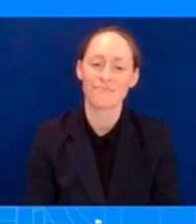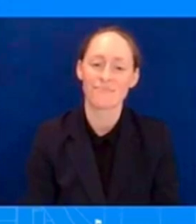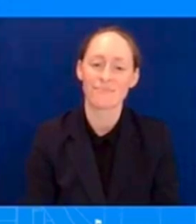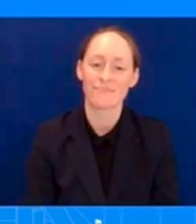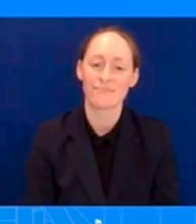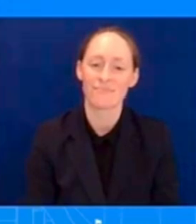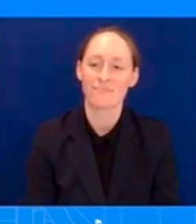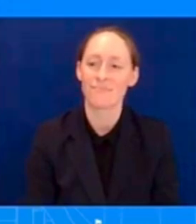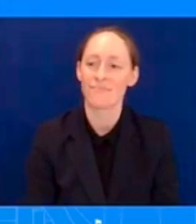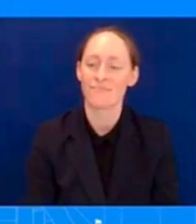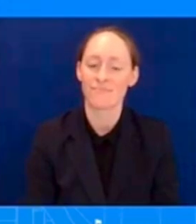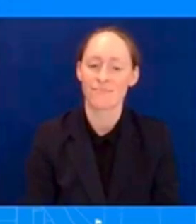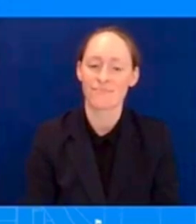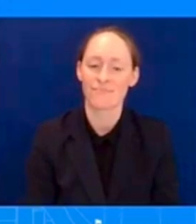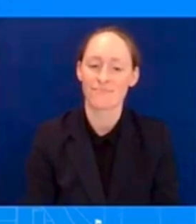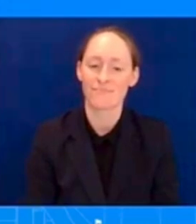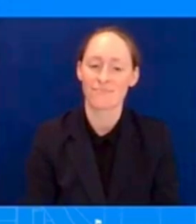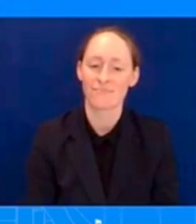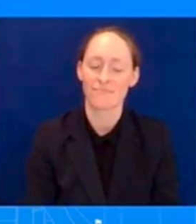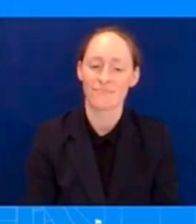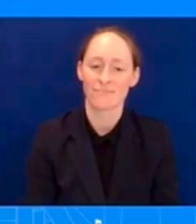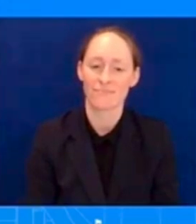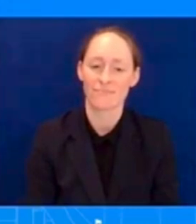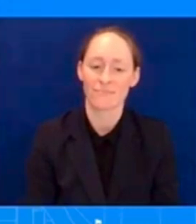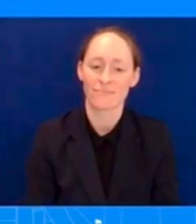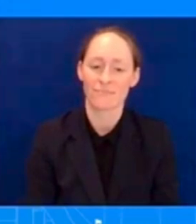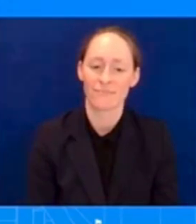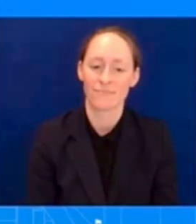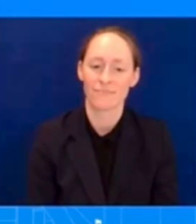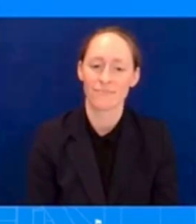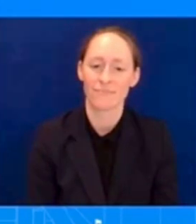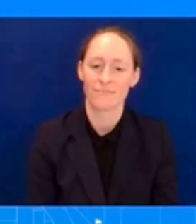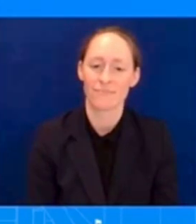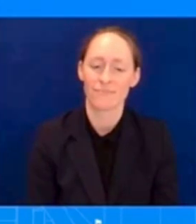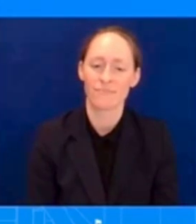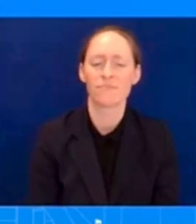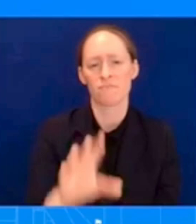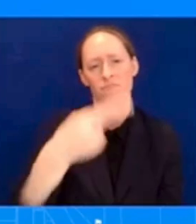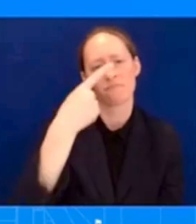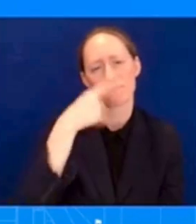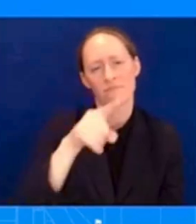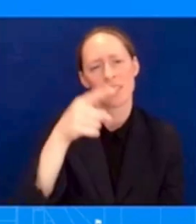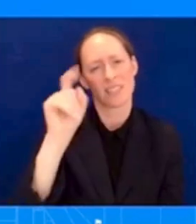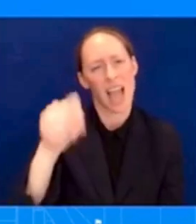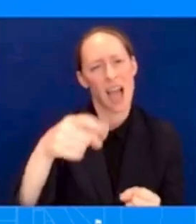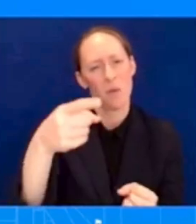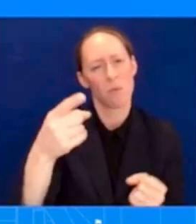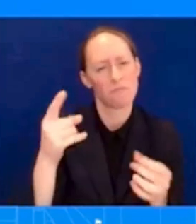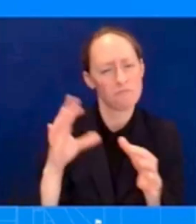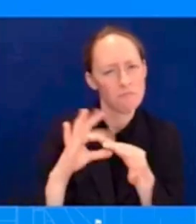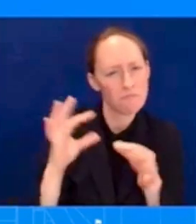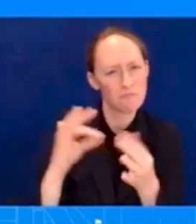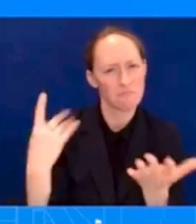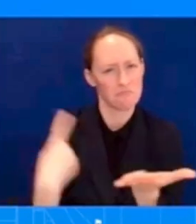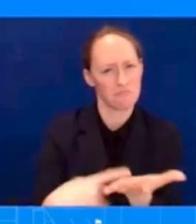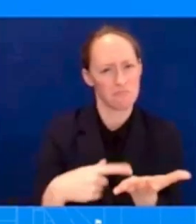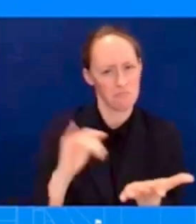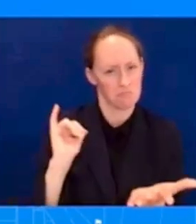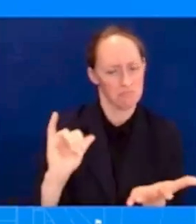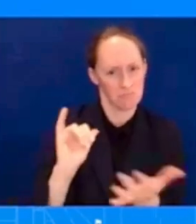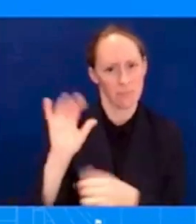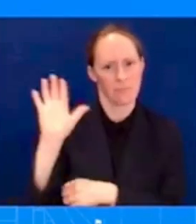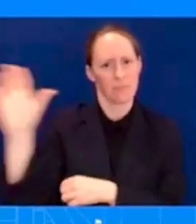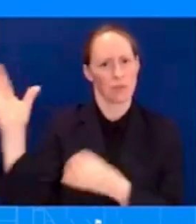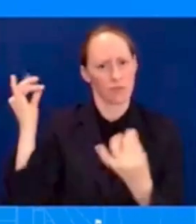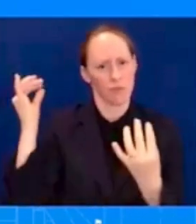discuss at all the President's personal reaction to, as a father of the special counsel being